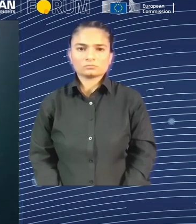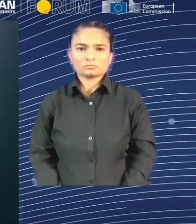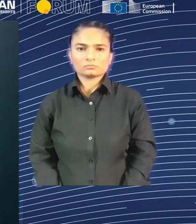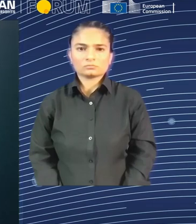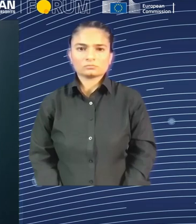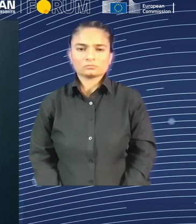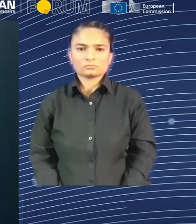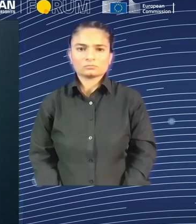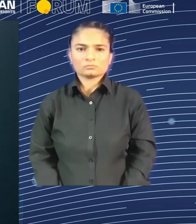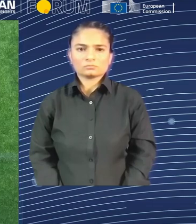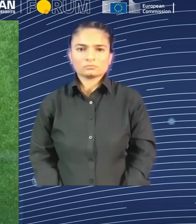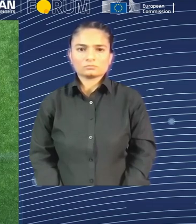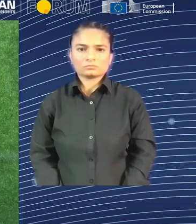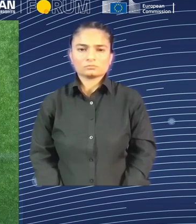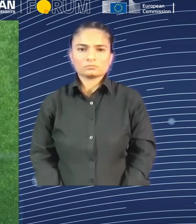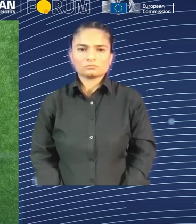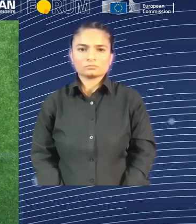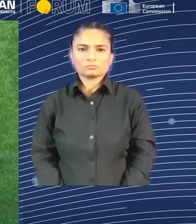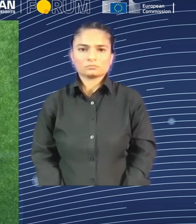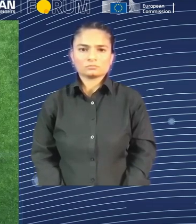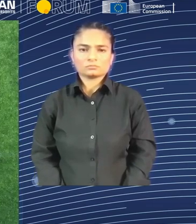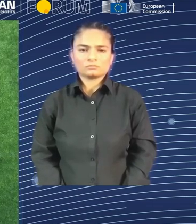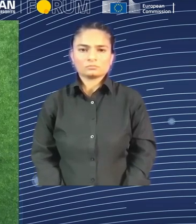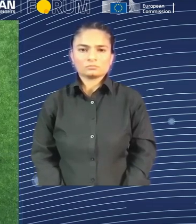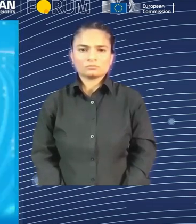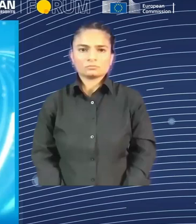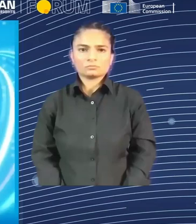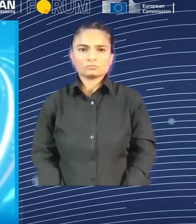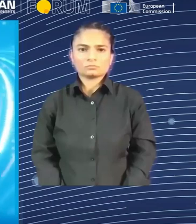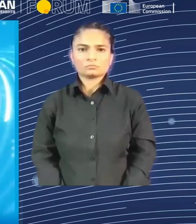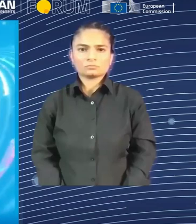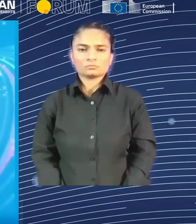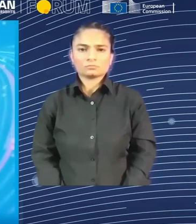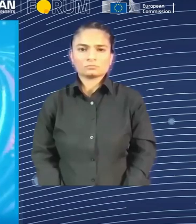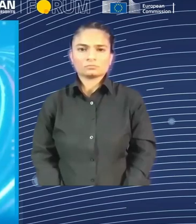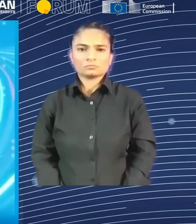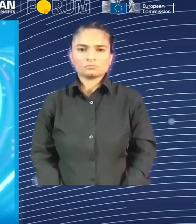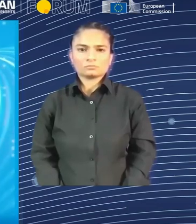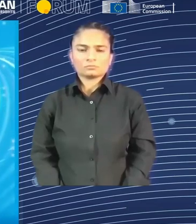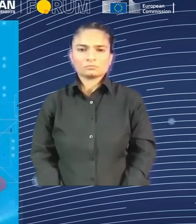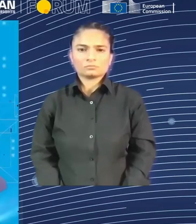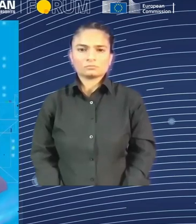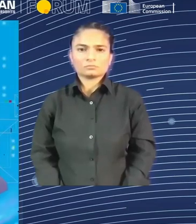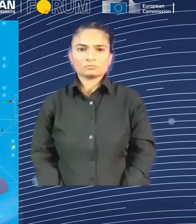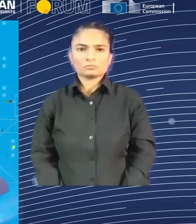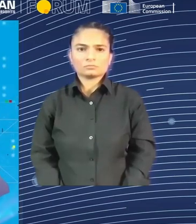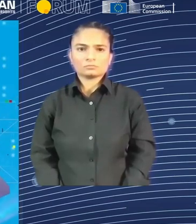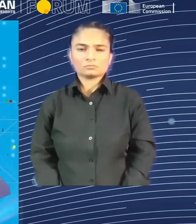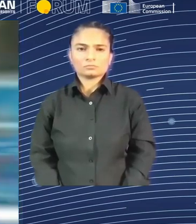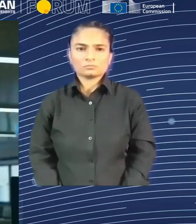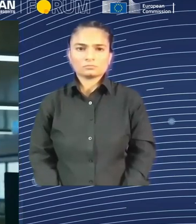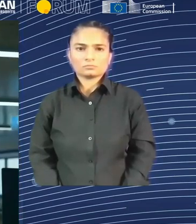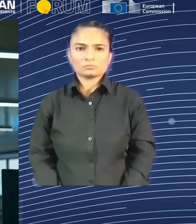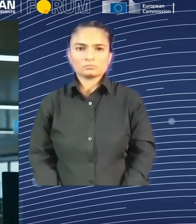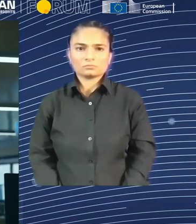First phase, to define the competence profile based on ESCO, the European classification of skills, competences and occupations.